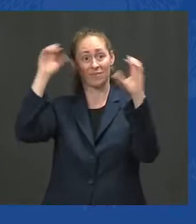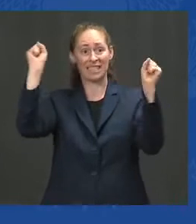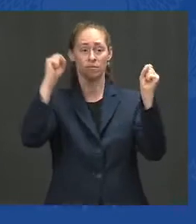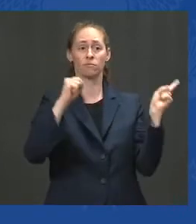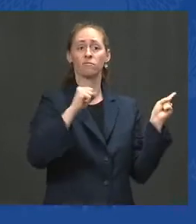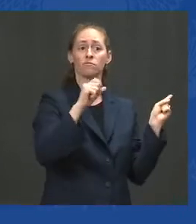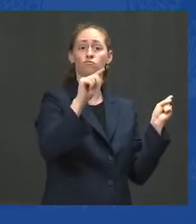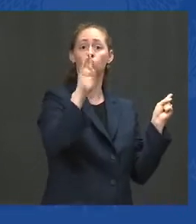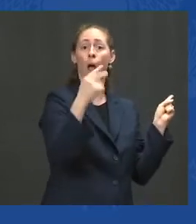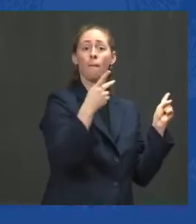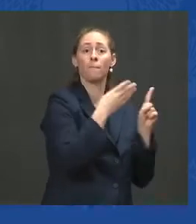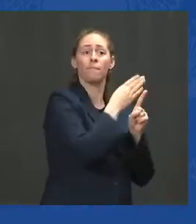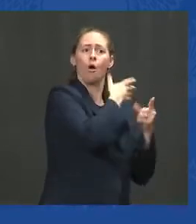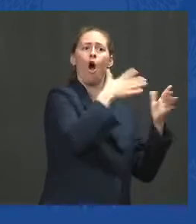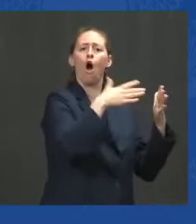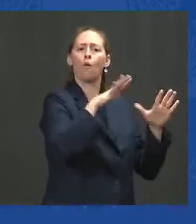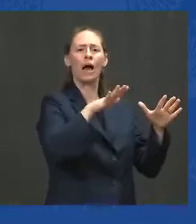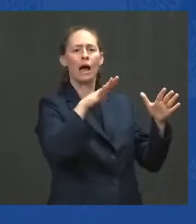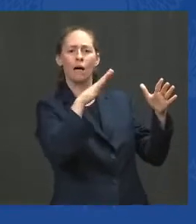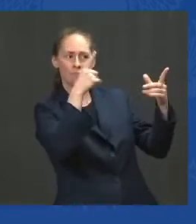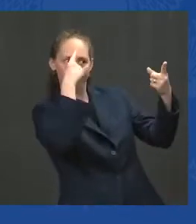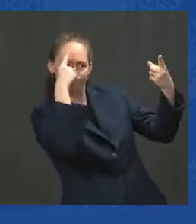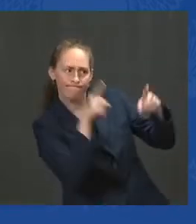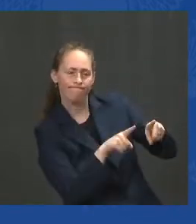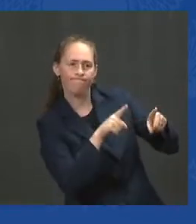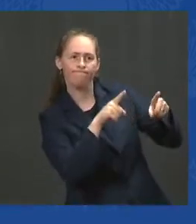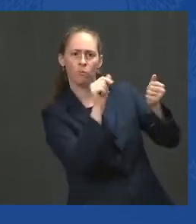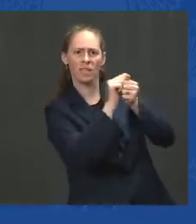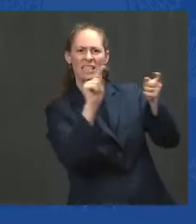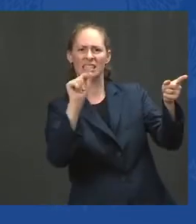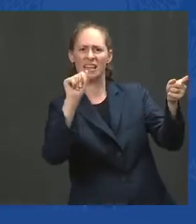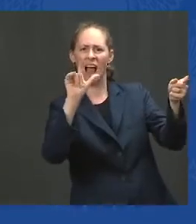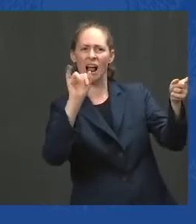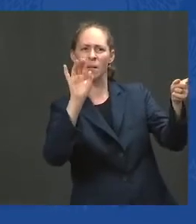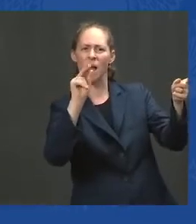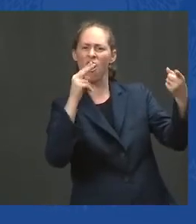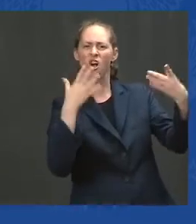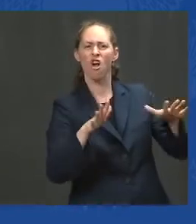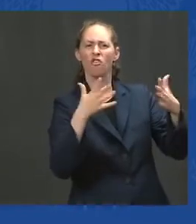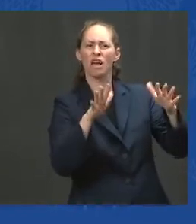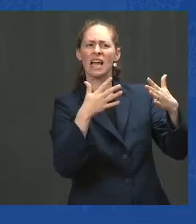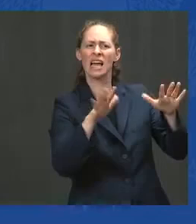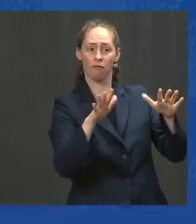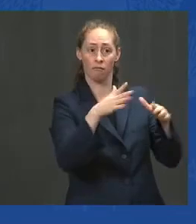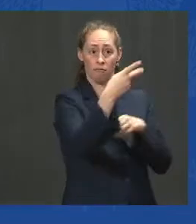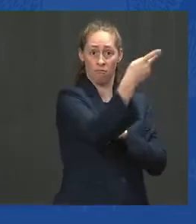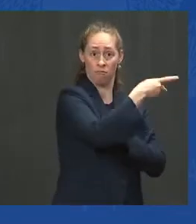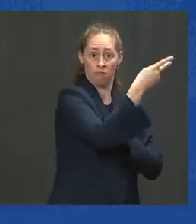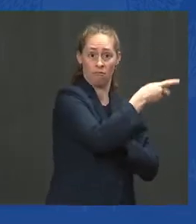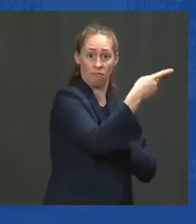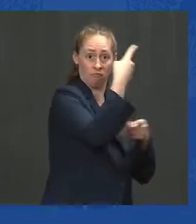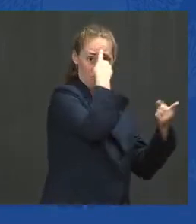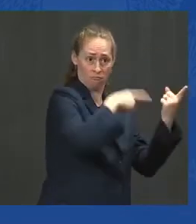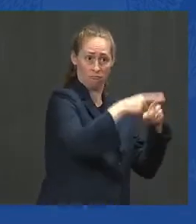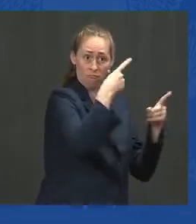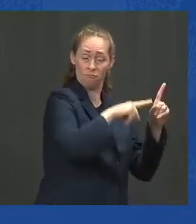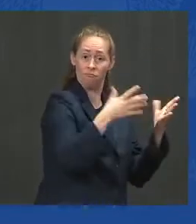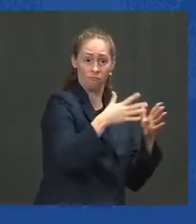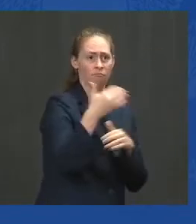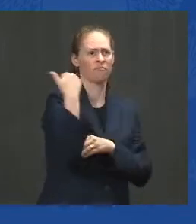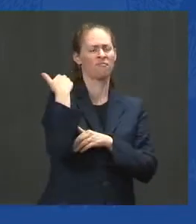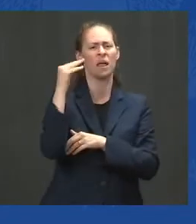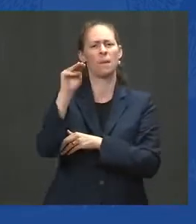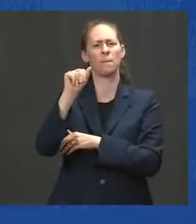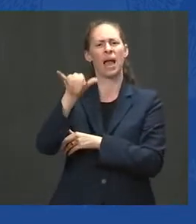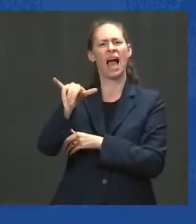U.S. forces would be out of Afghanistan by May 1, 2021, just a little over three months after I took